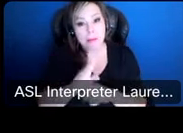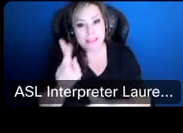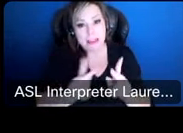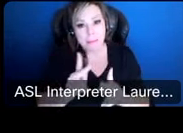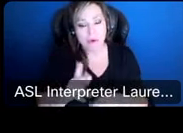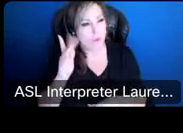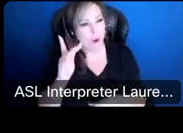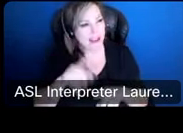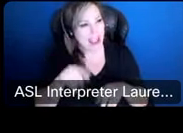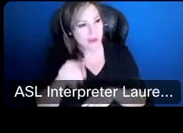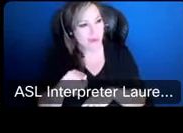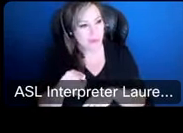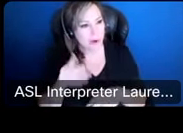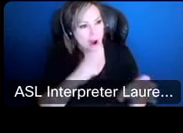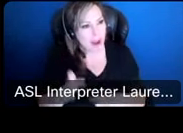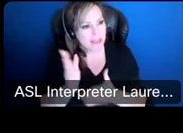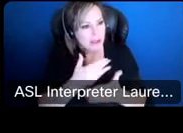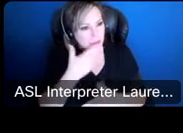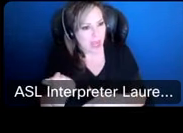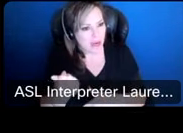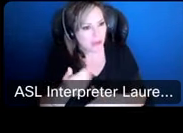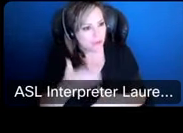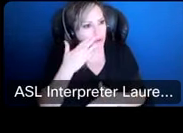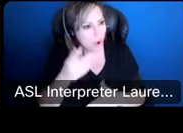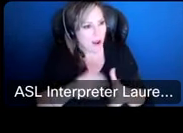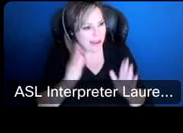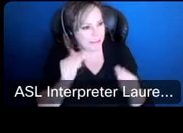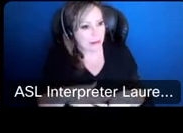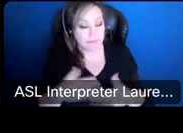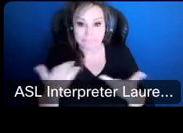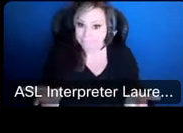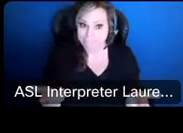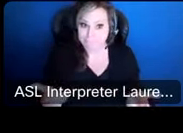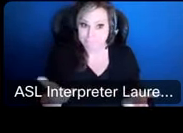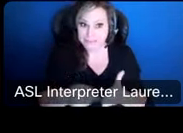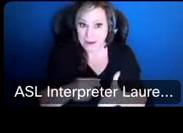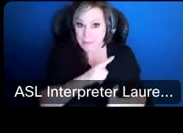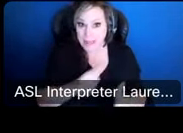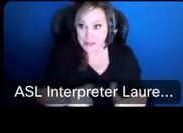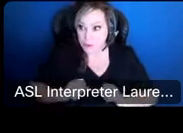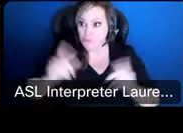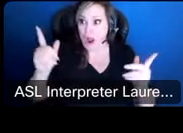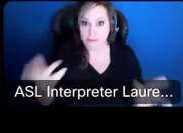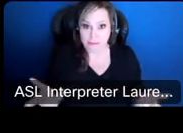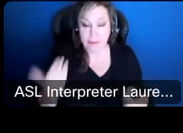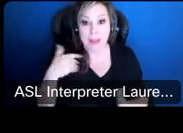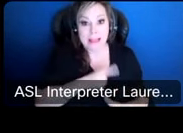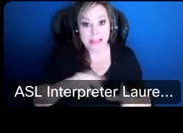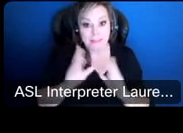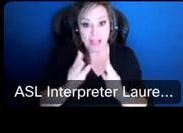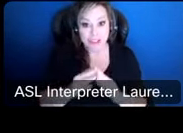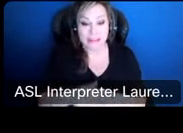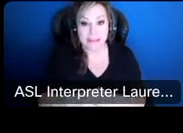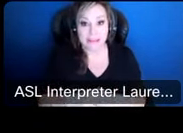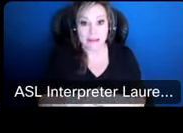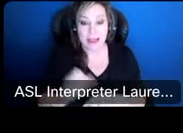why can't you arrange your budget so that you know what's coming well we don't know what's coming for example this past legislative session in